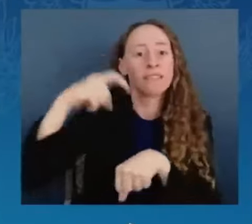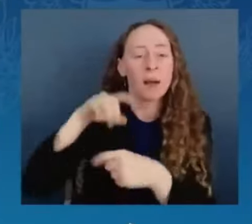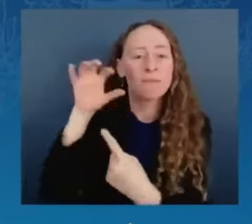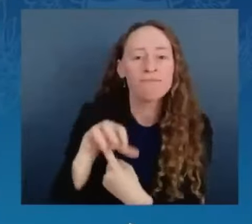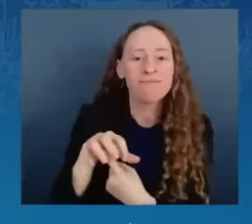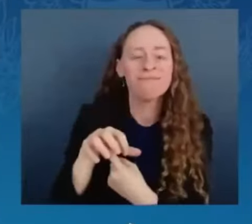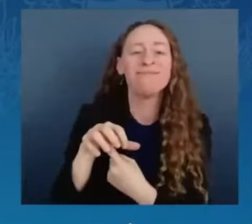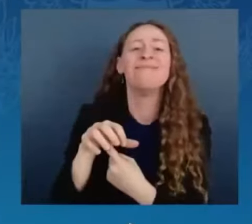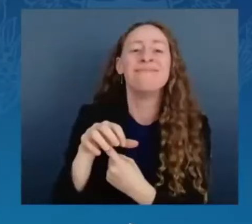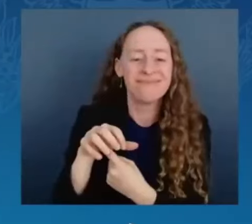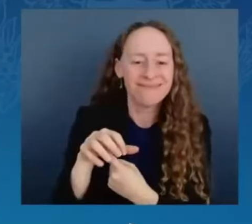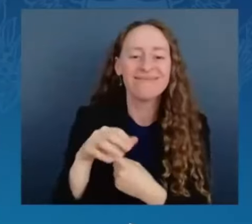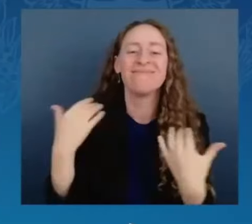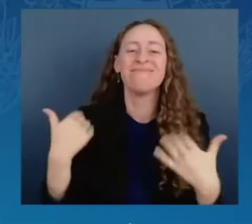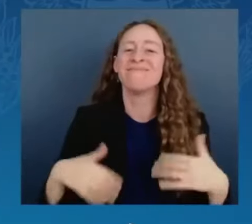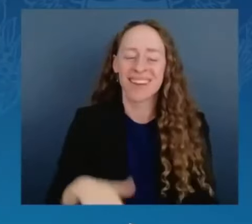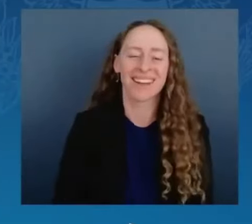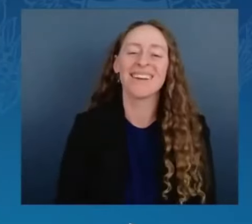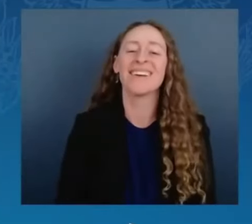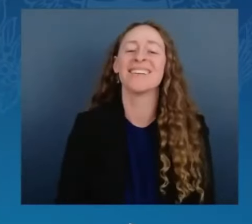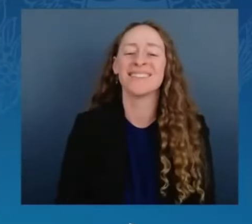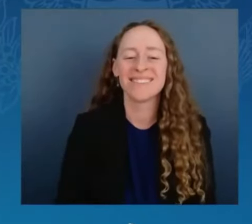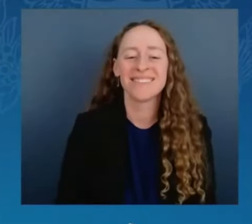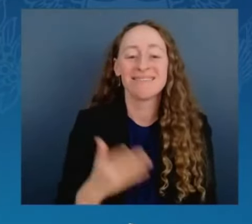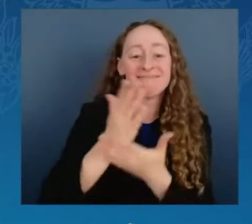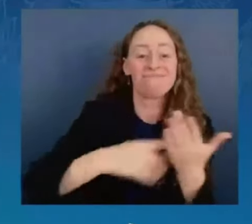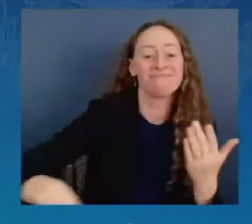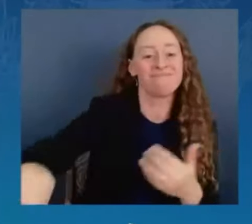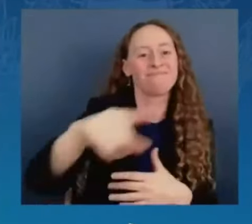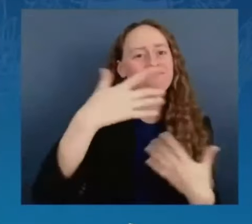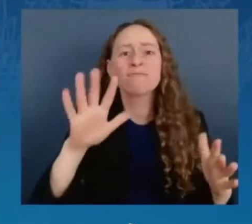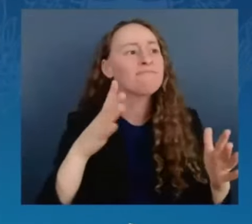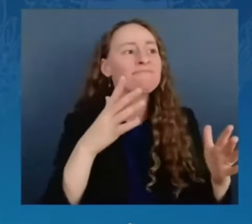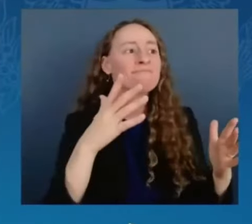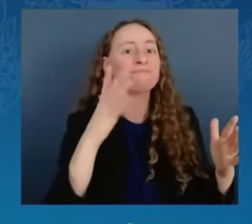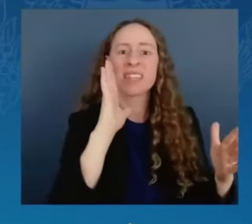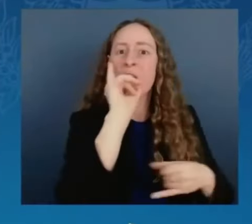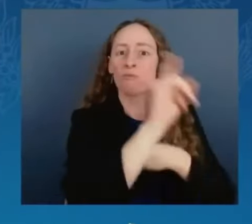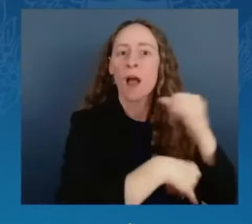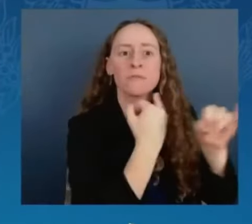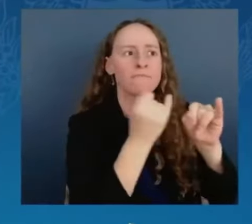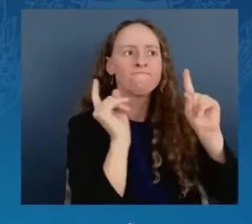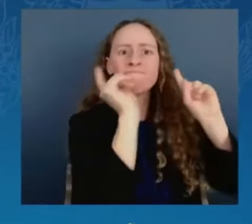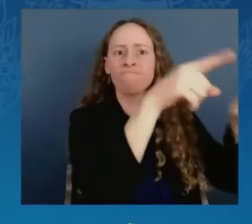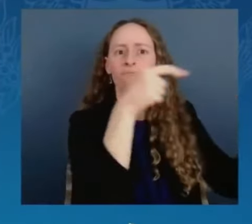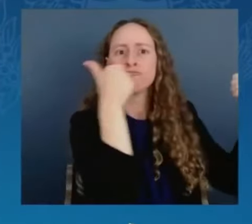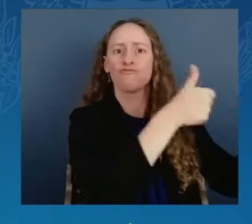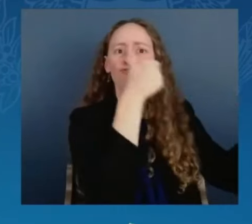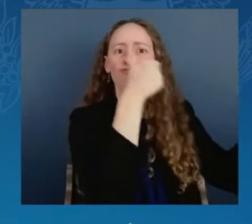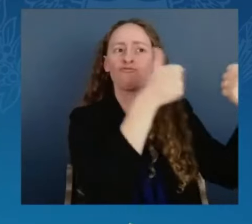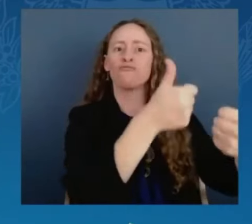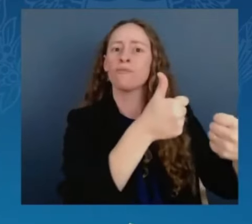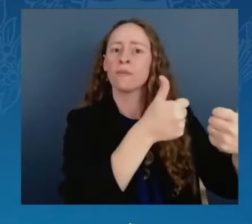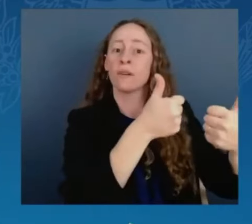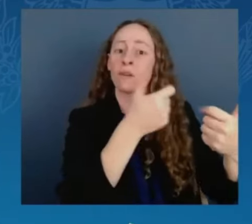Some of you have represented our nation on the international stage in world cups and world championships. And later this month,